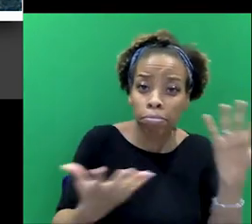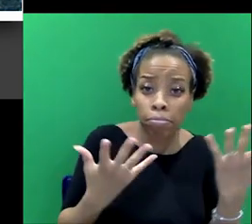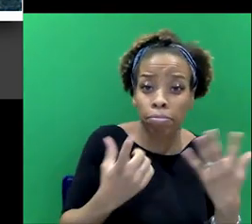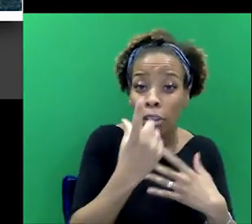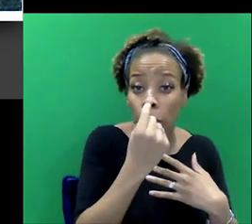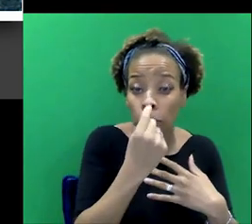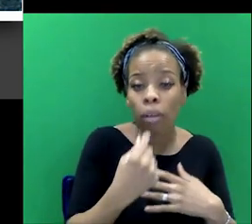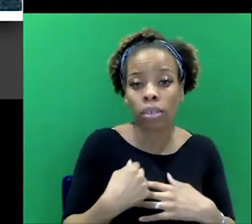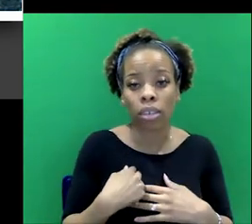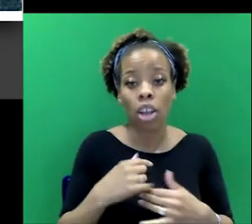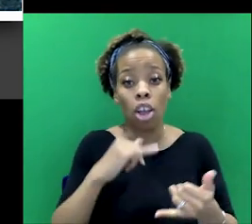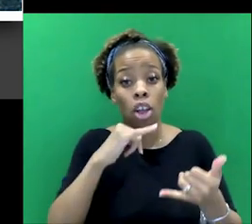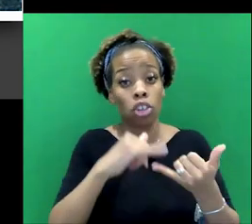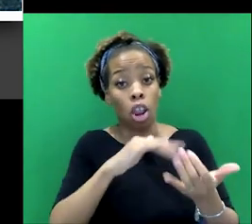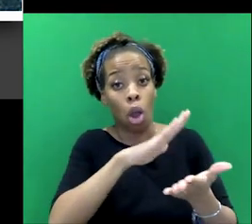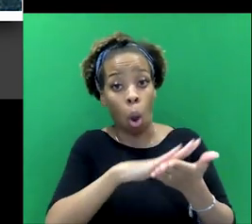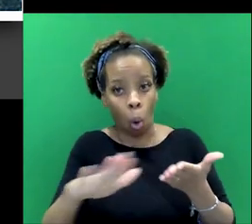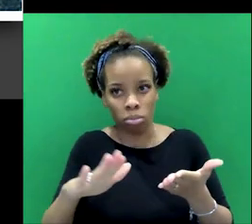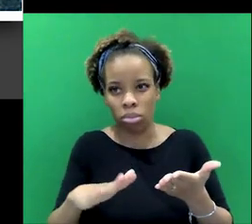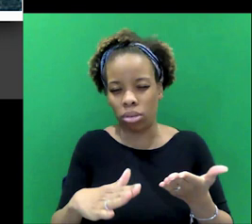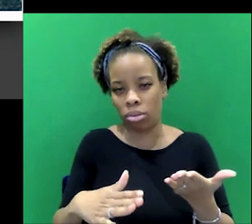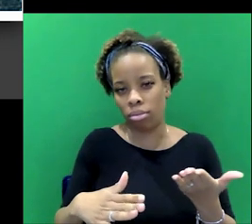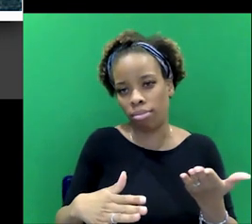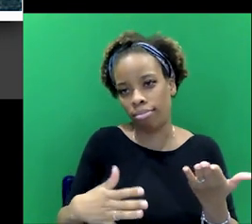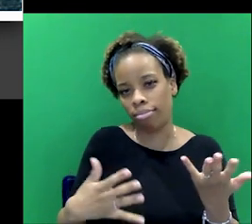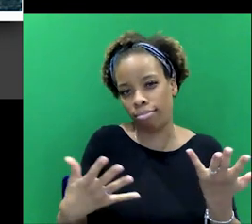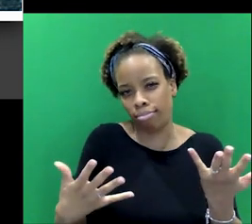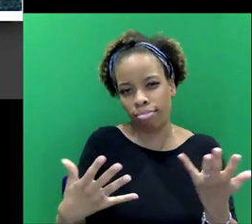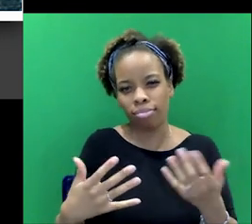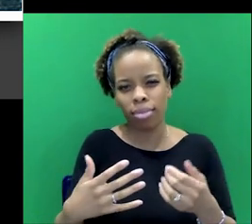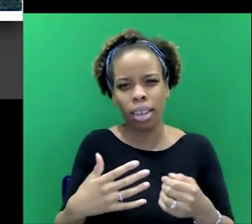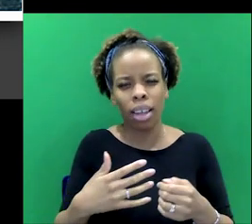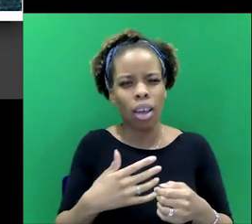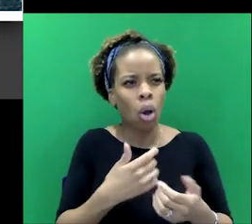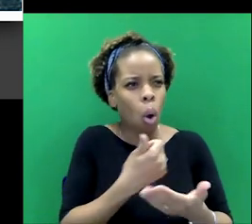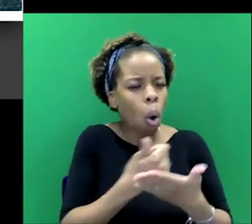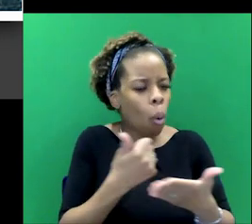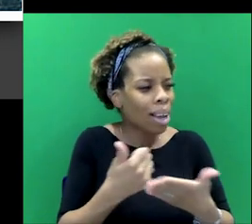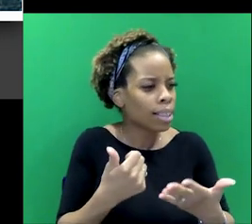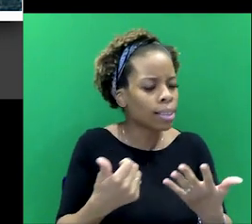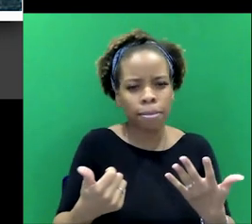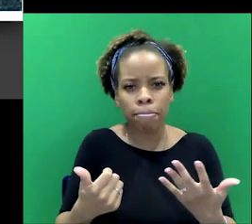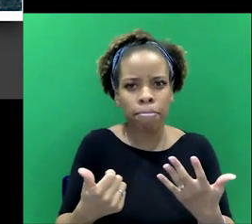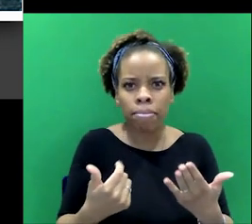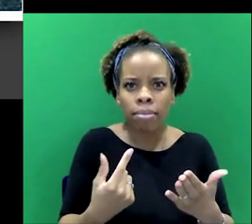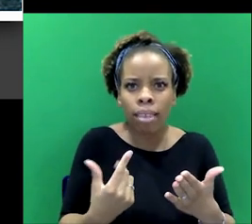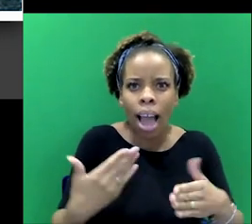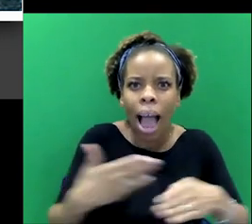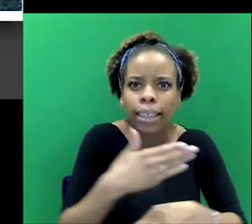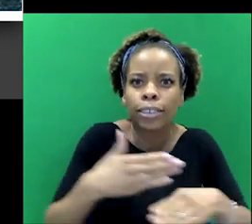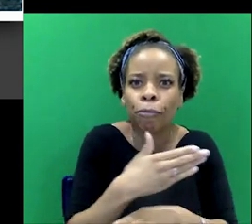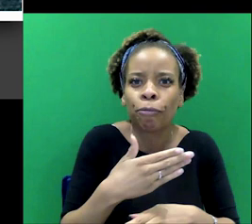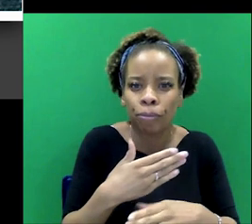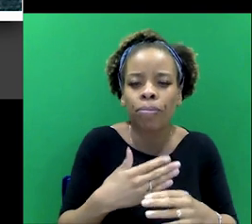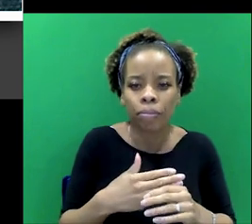Holmes and through him Doyle always attends us, doesn't he? He's never gone away. And there has never been a